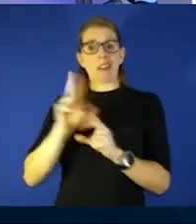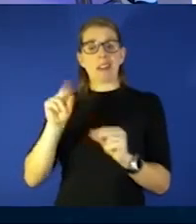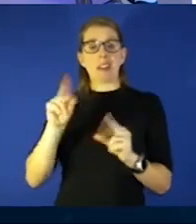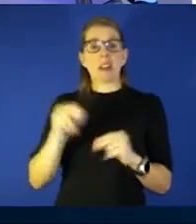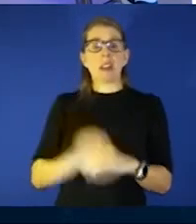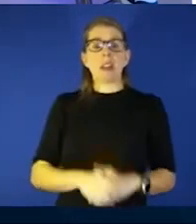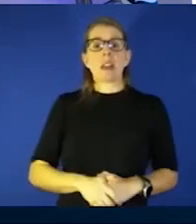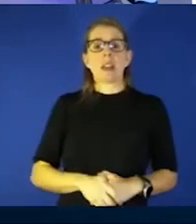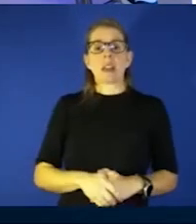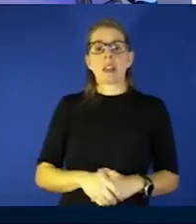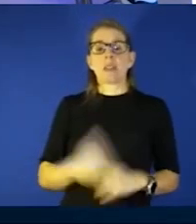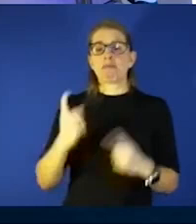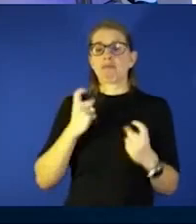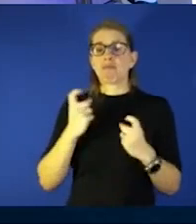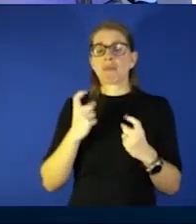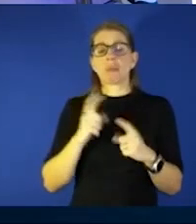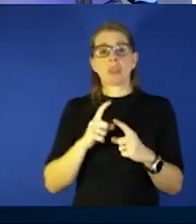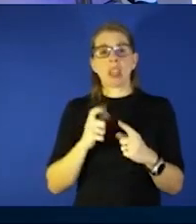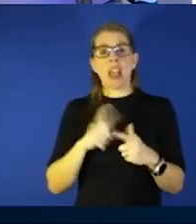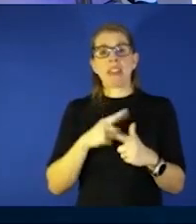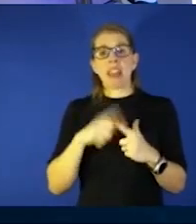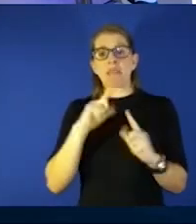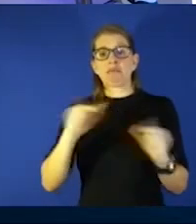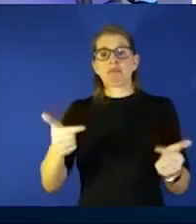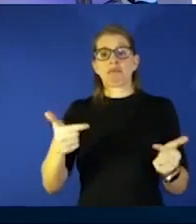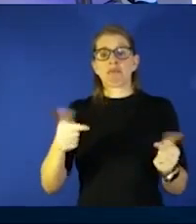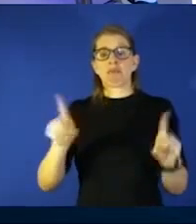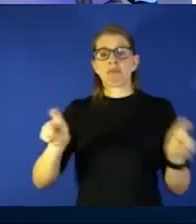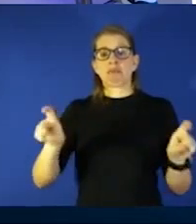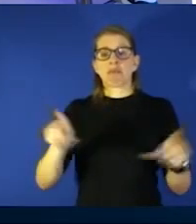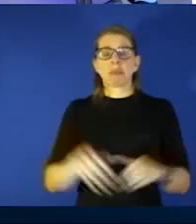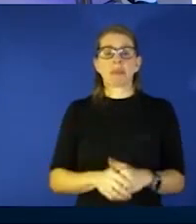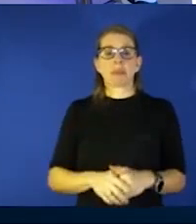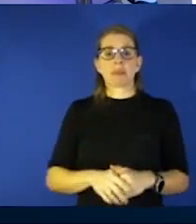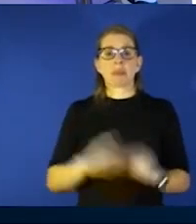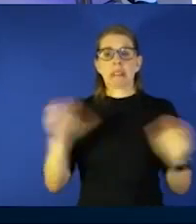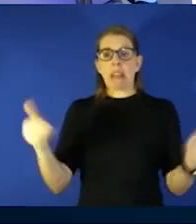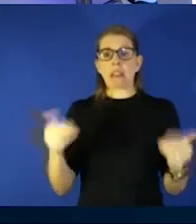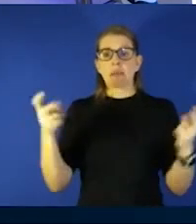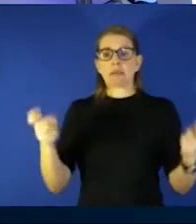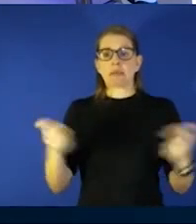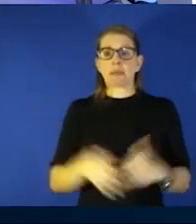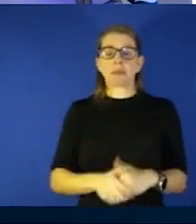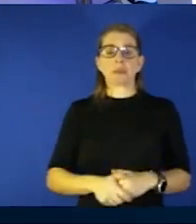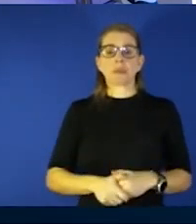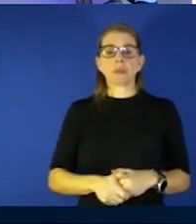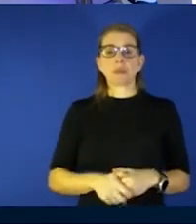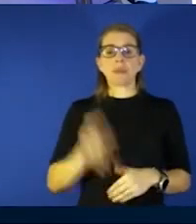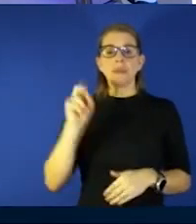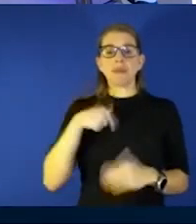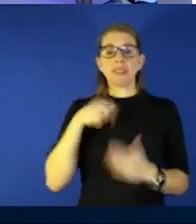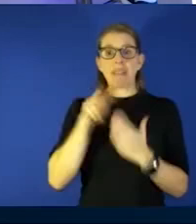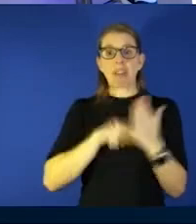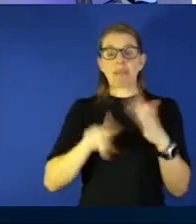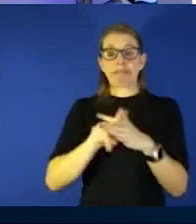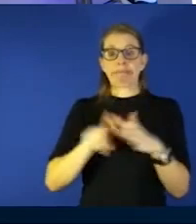today still sure okay sounds good um so i'm just reading these as they pop through so hold on pat is just